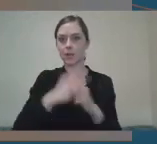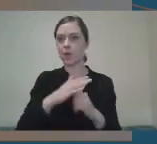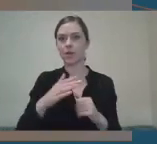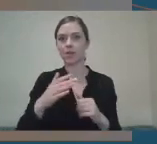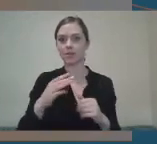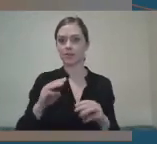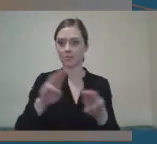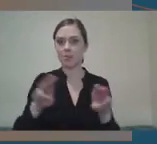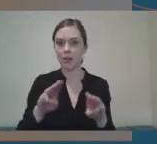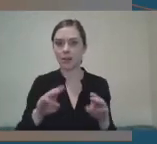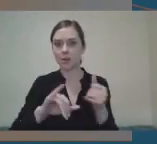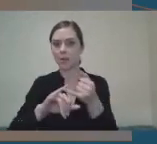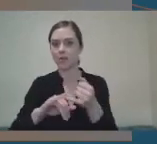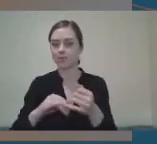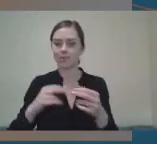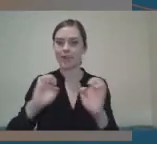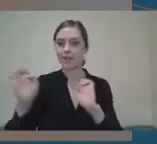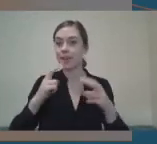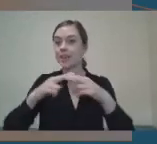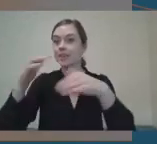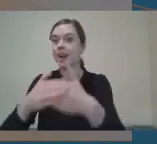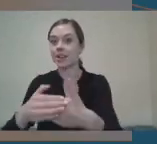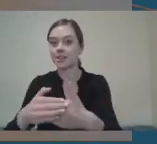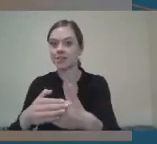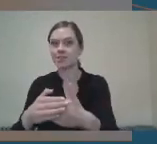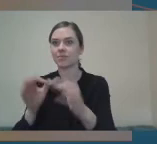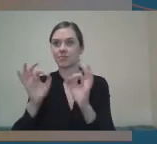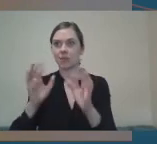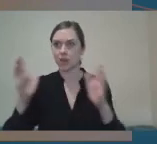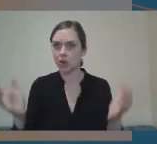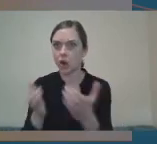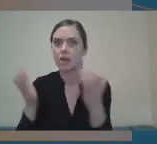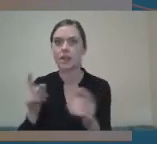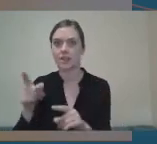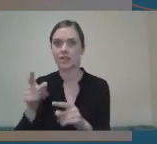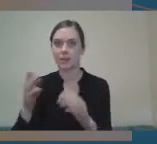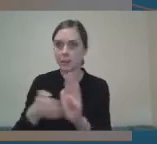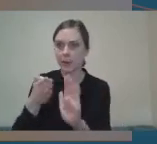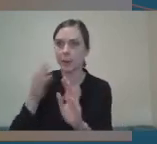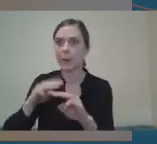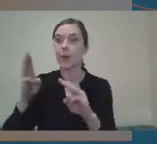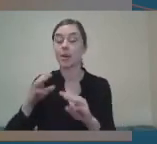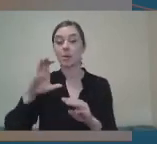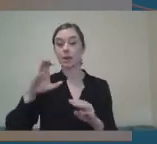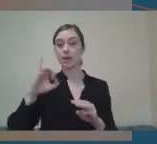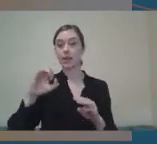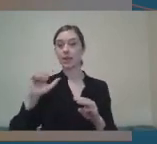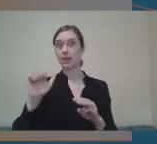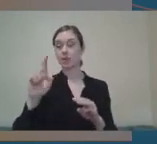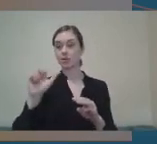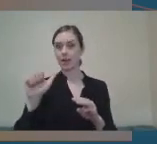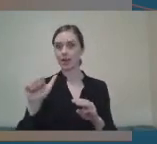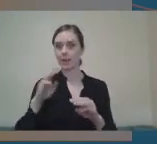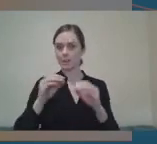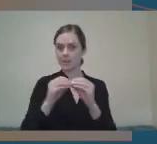and physical activity outdoors. So we've really encouraged that. And I know that Kira earlier had mentioned our work that we've been doing